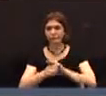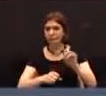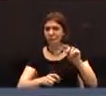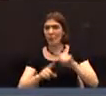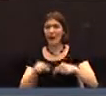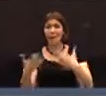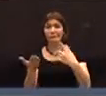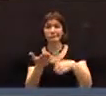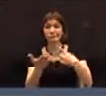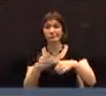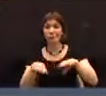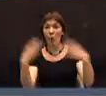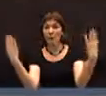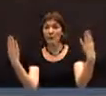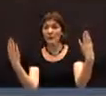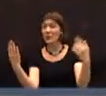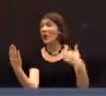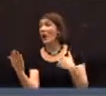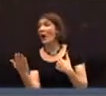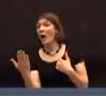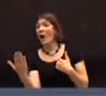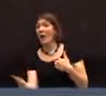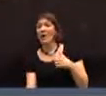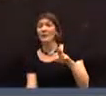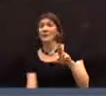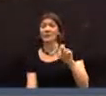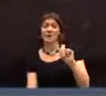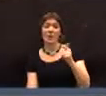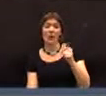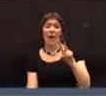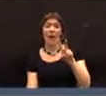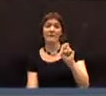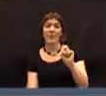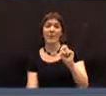would recognize Mr. Agave.